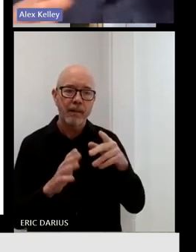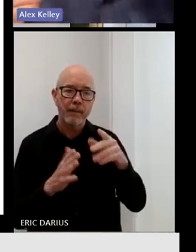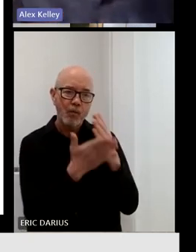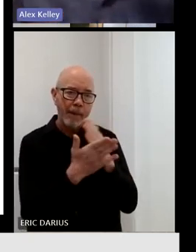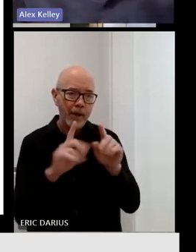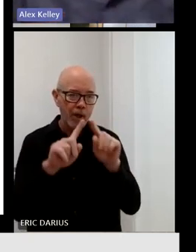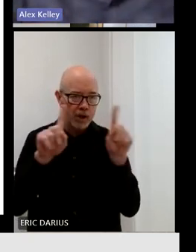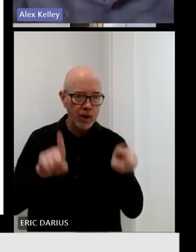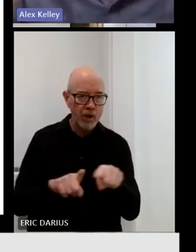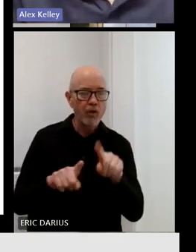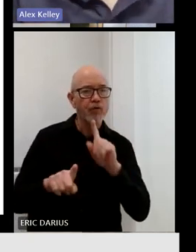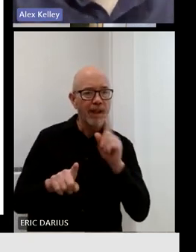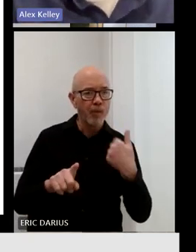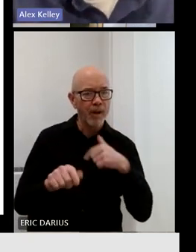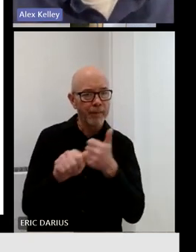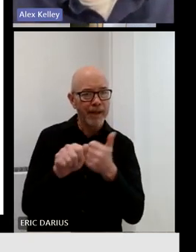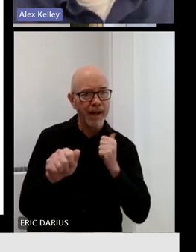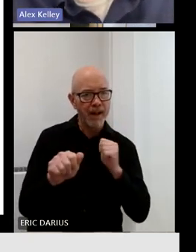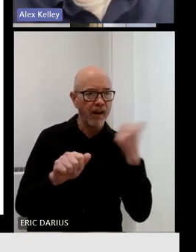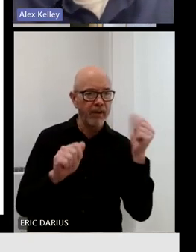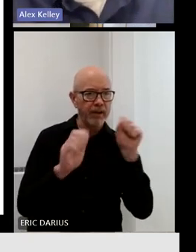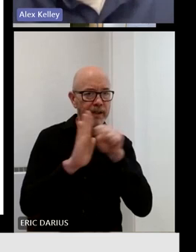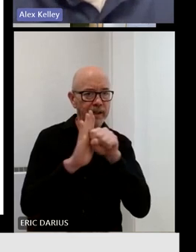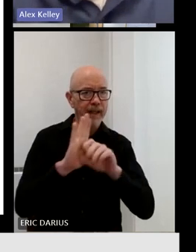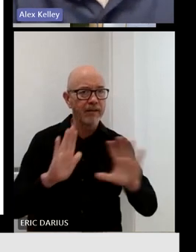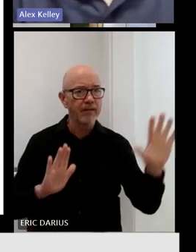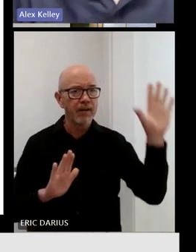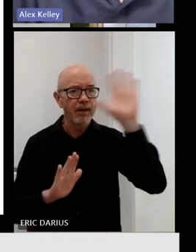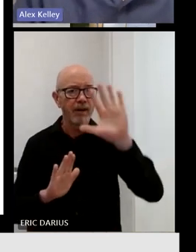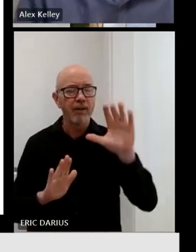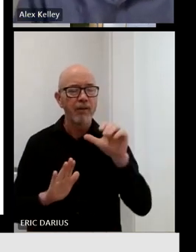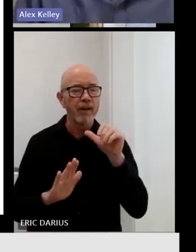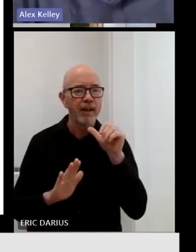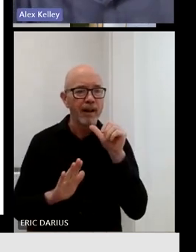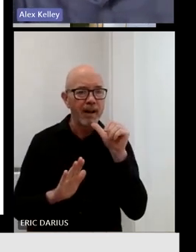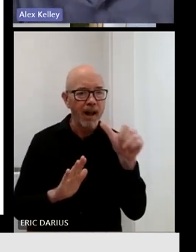not fully aligned across different elements of statute.